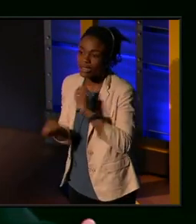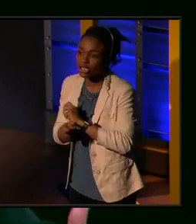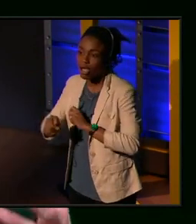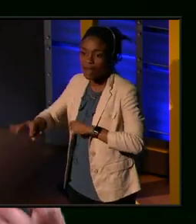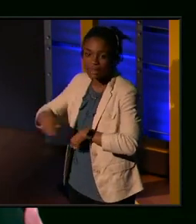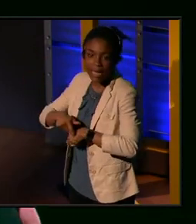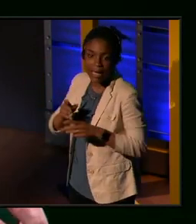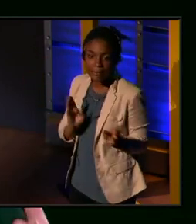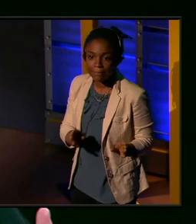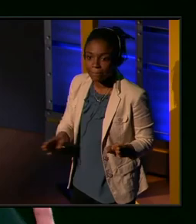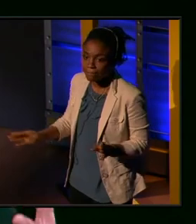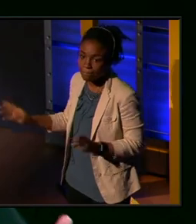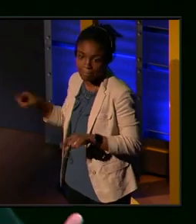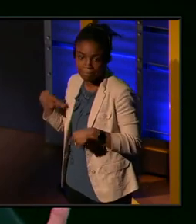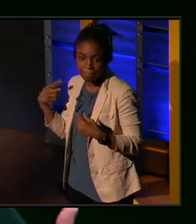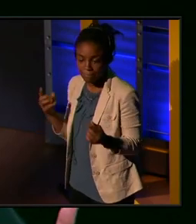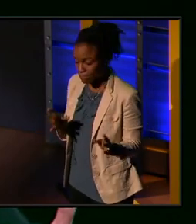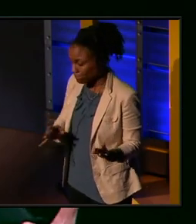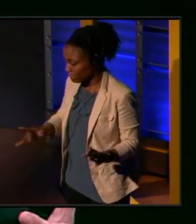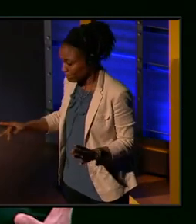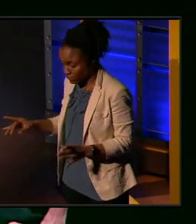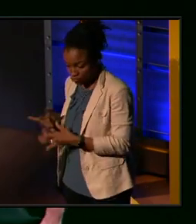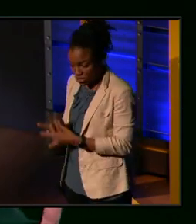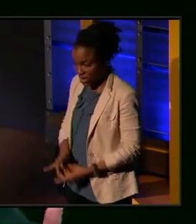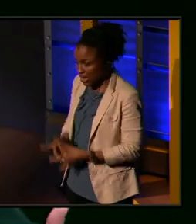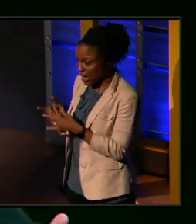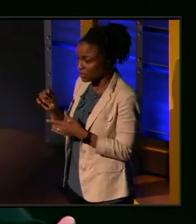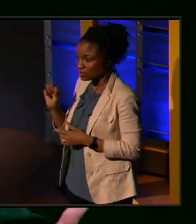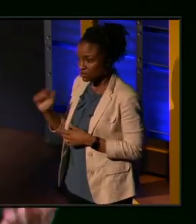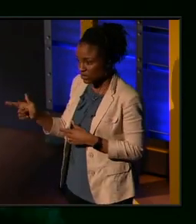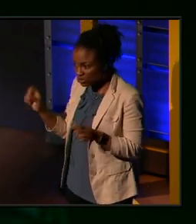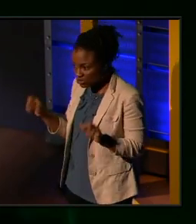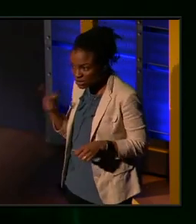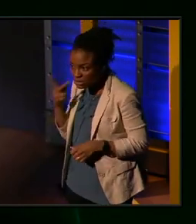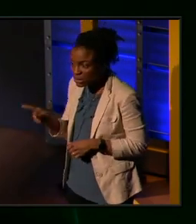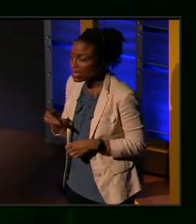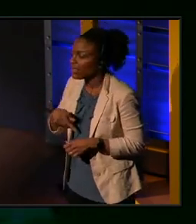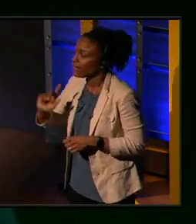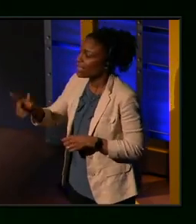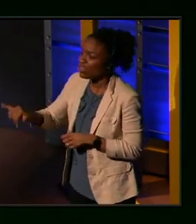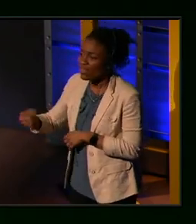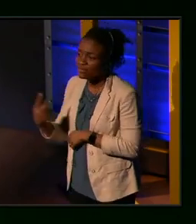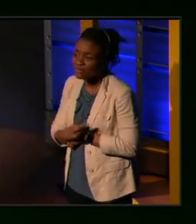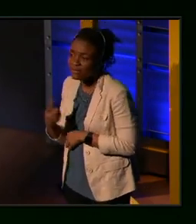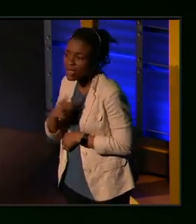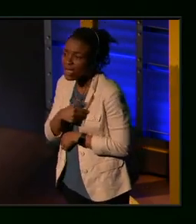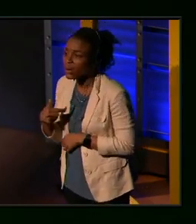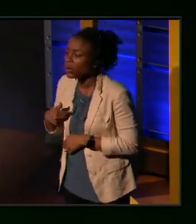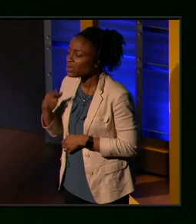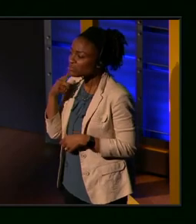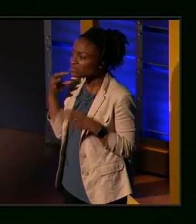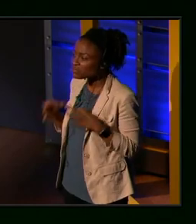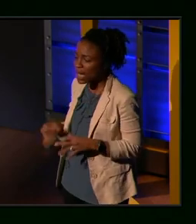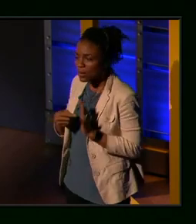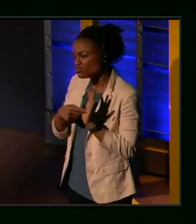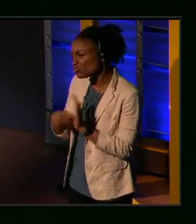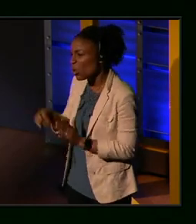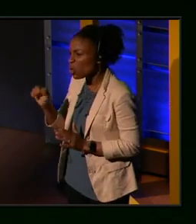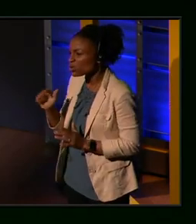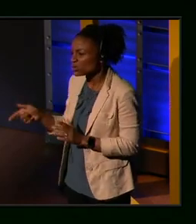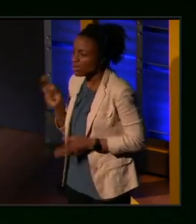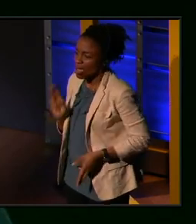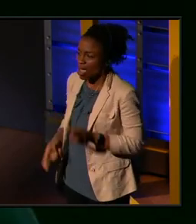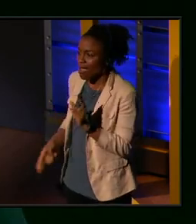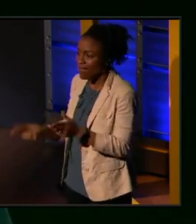of, of relating to the seal. And in the later on that day, we went over and Mike said, let me show you the seal hunting dance.